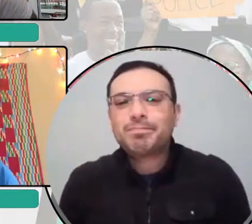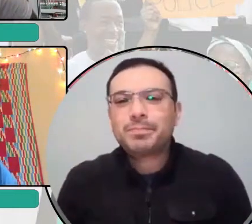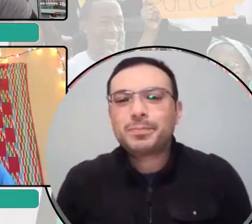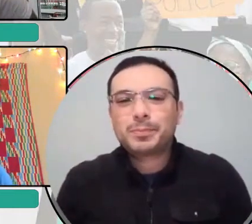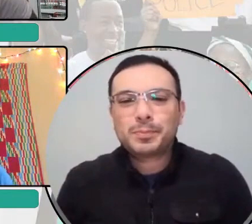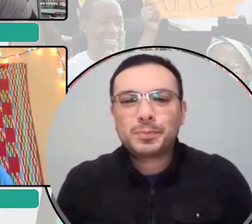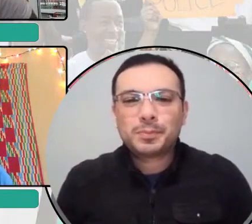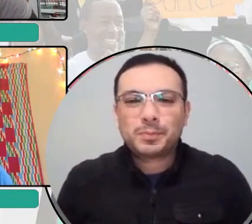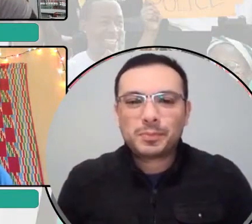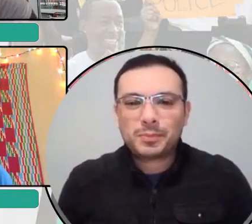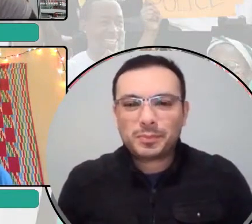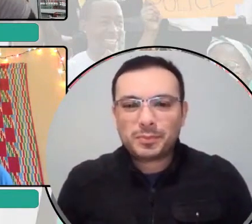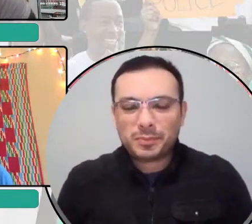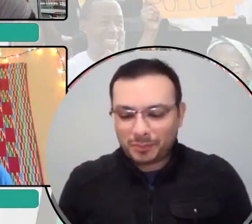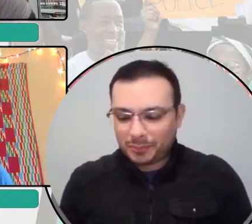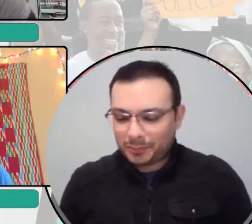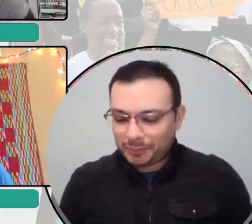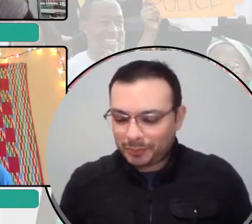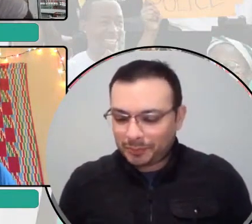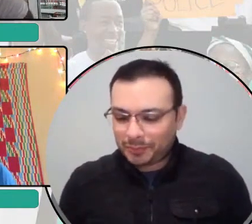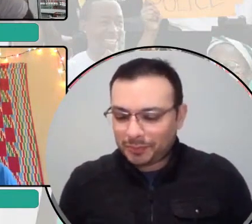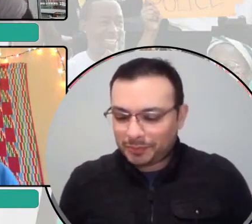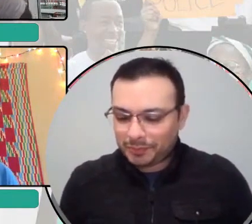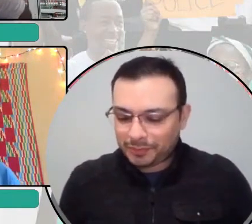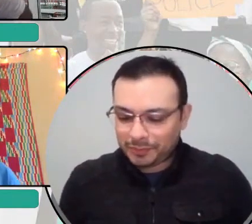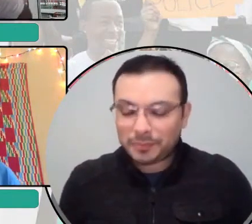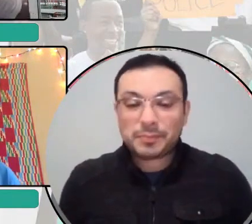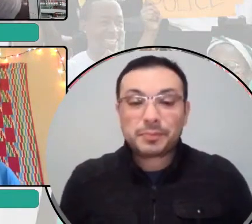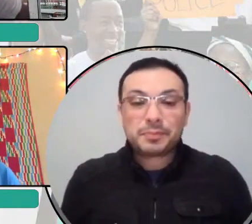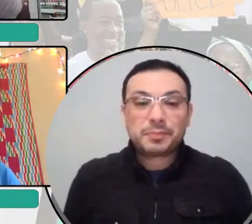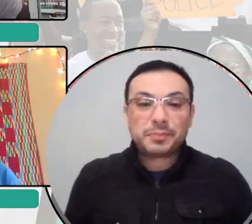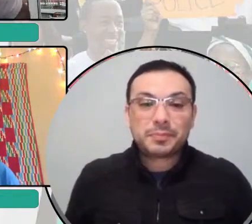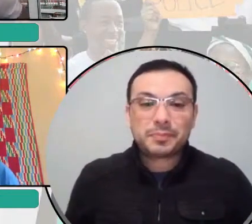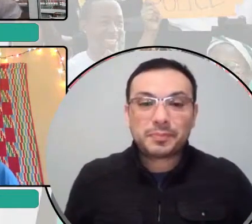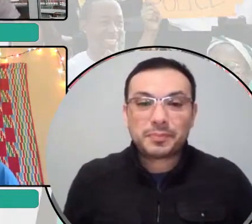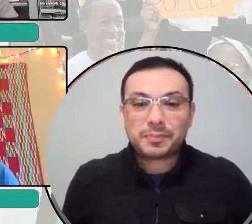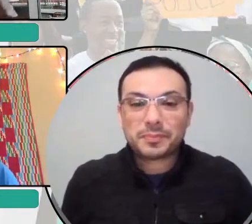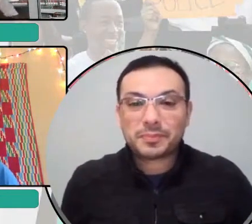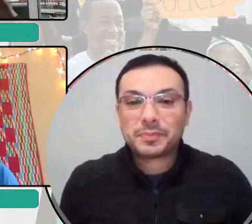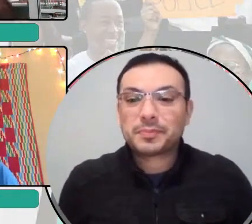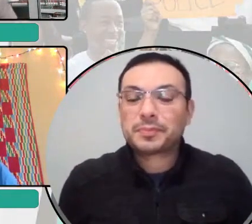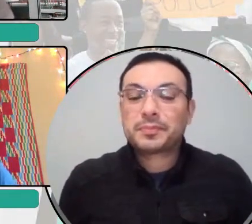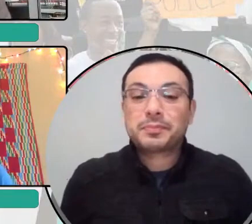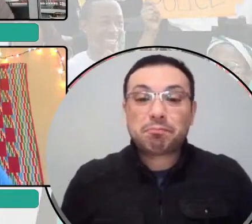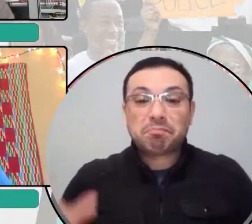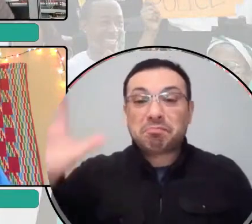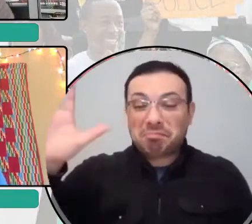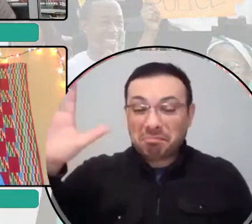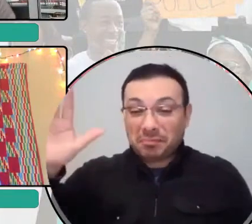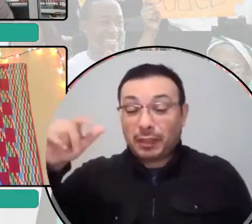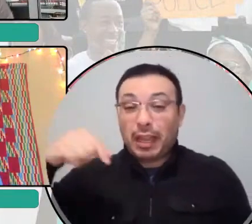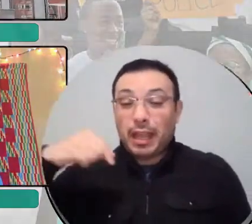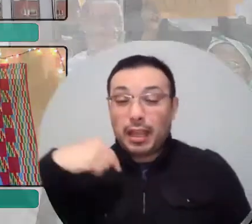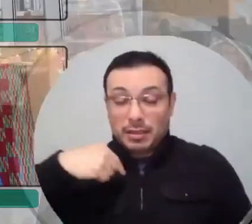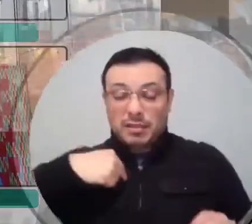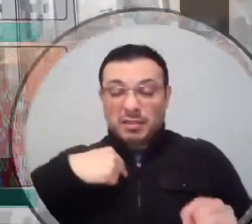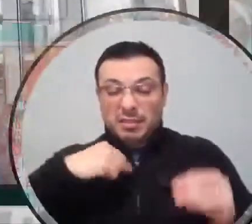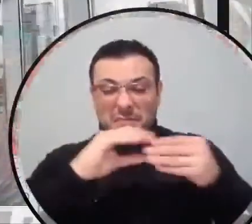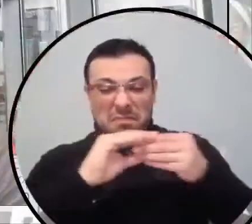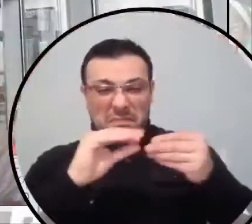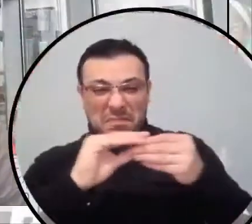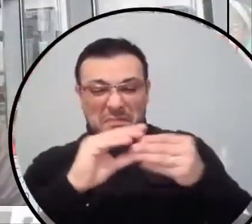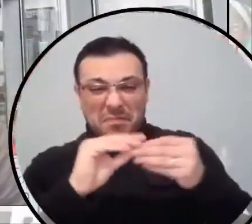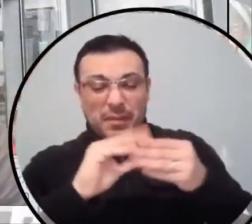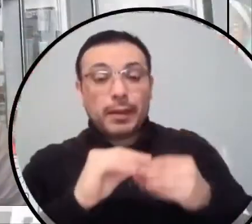You guys mind if I jump in on this? Um, so just sort of contextualize, uh,